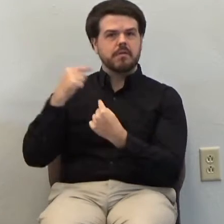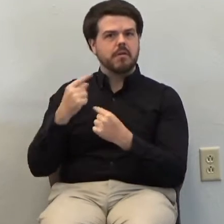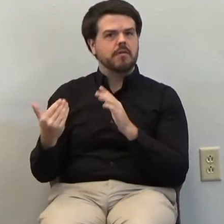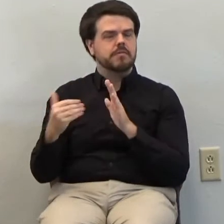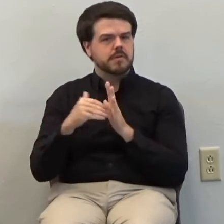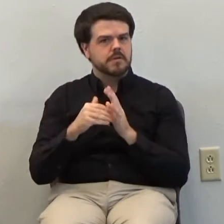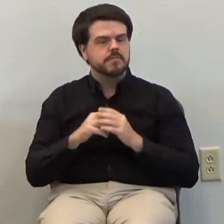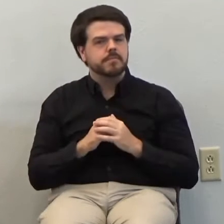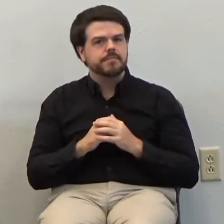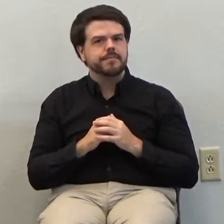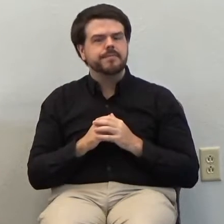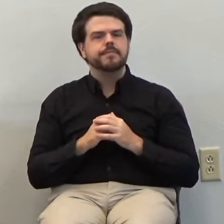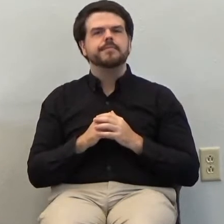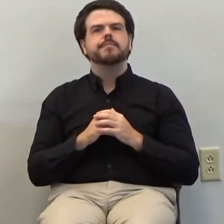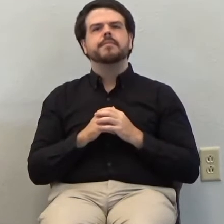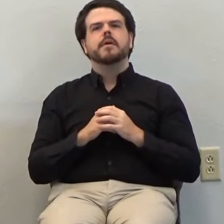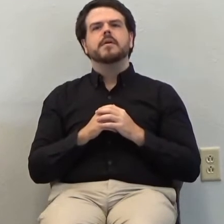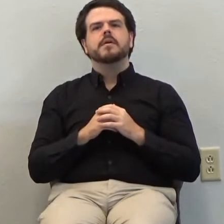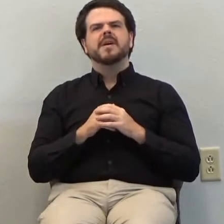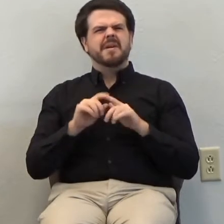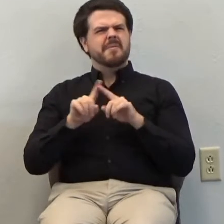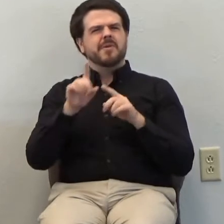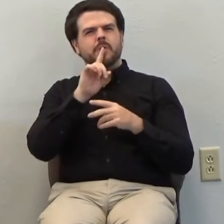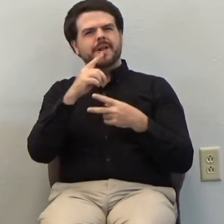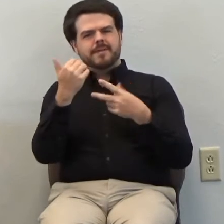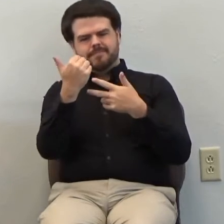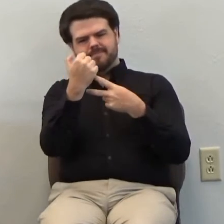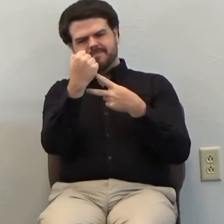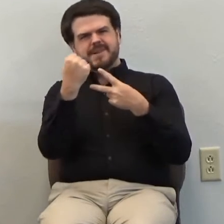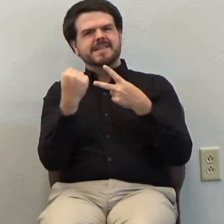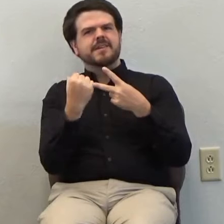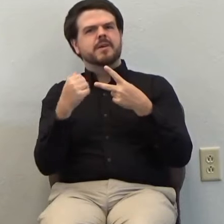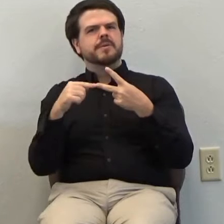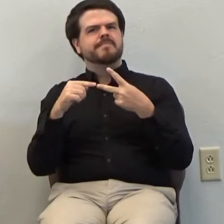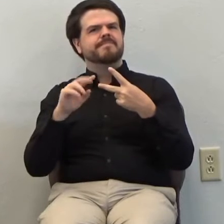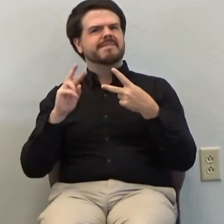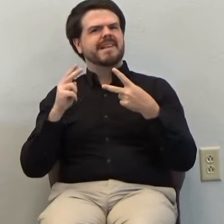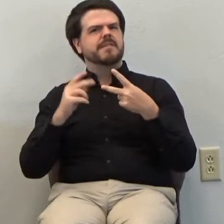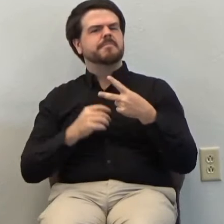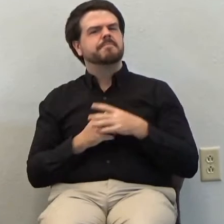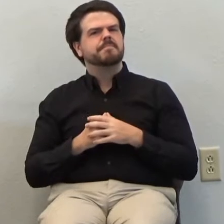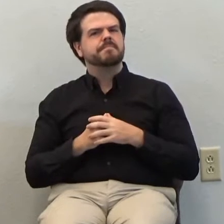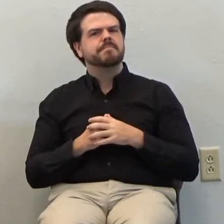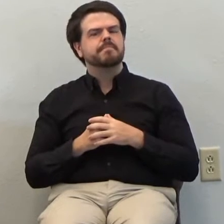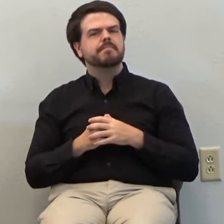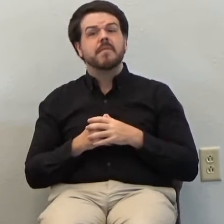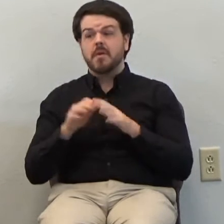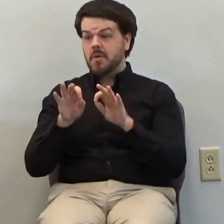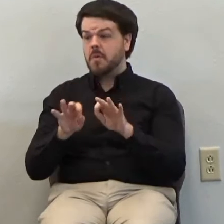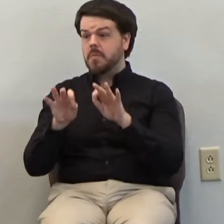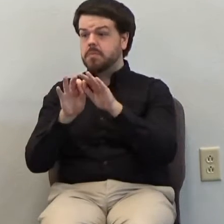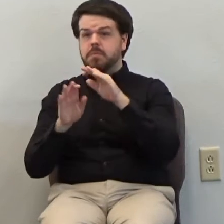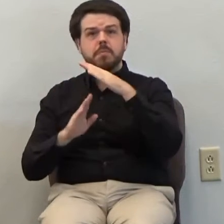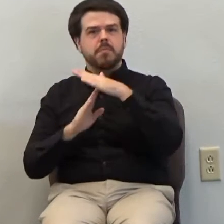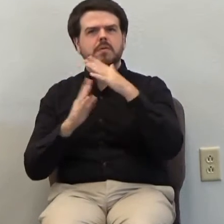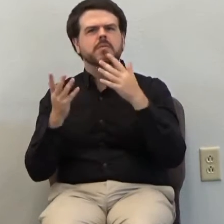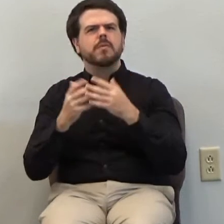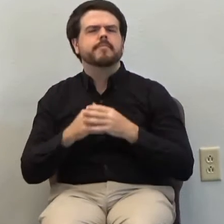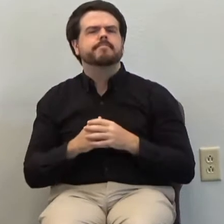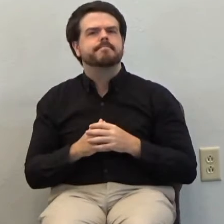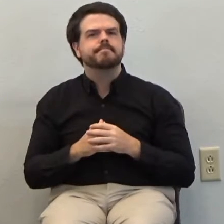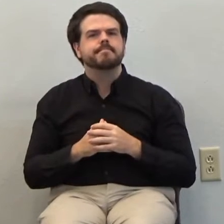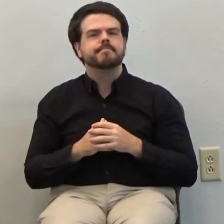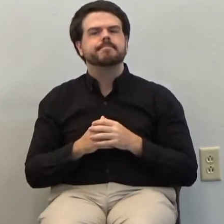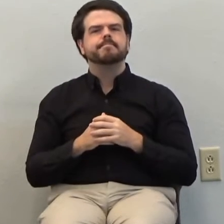But that's really secondary to what the most important part of these verses, the most